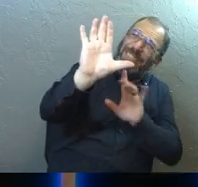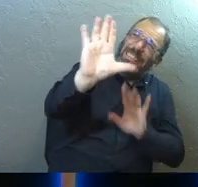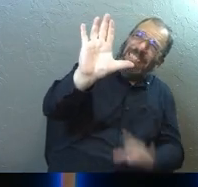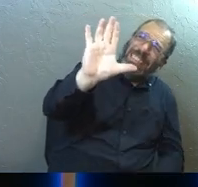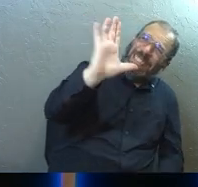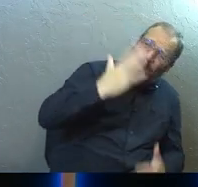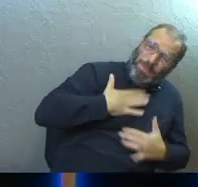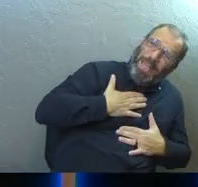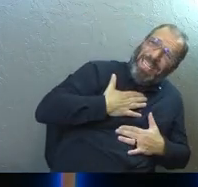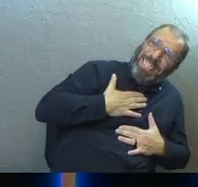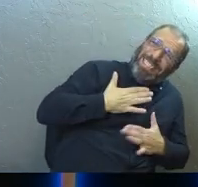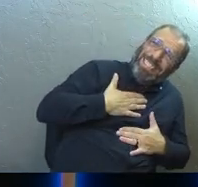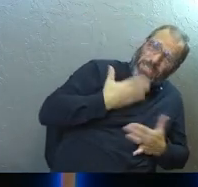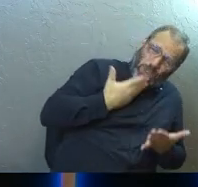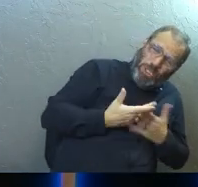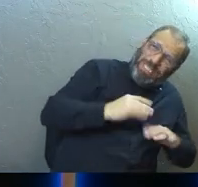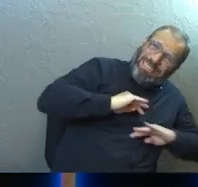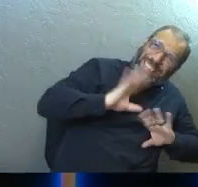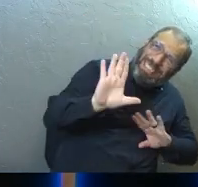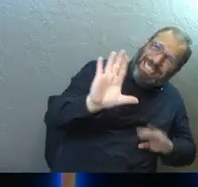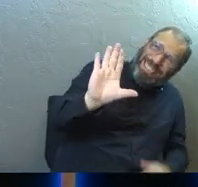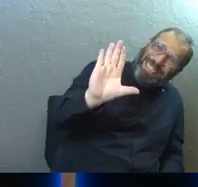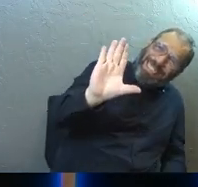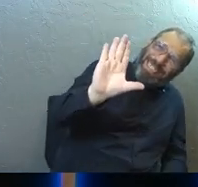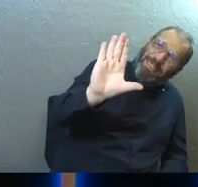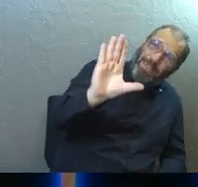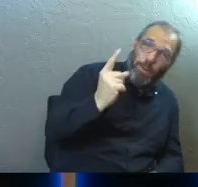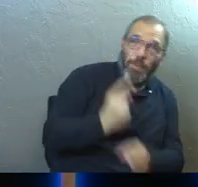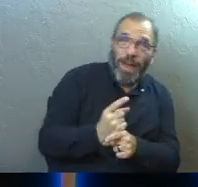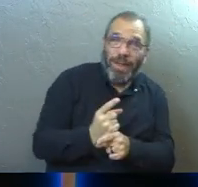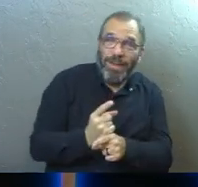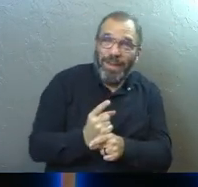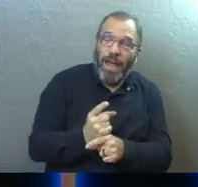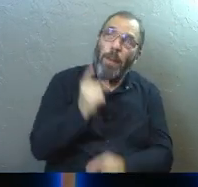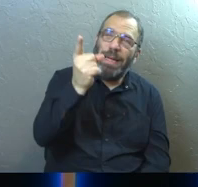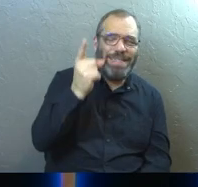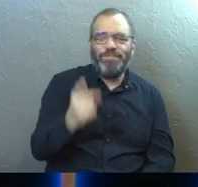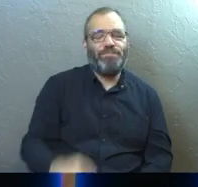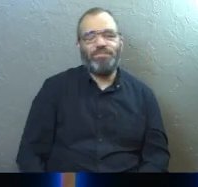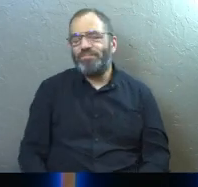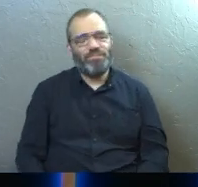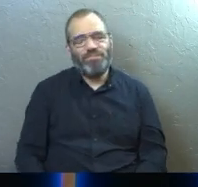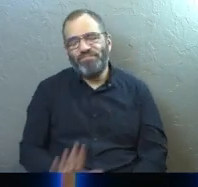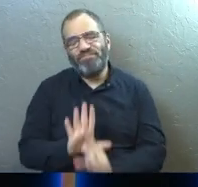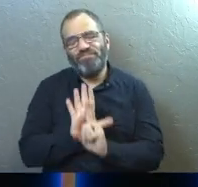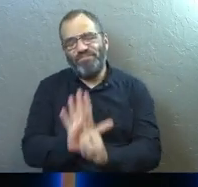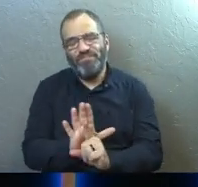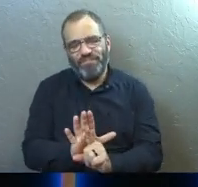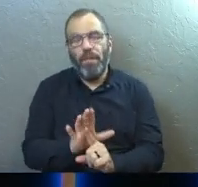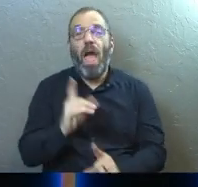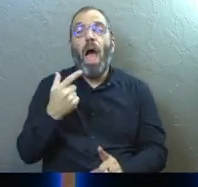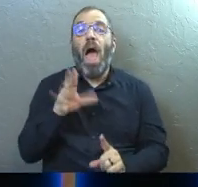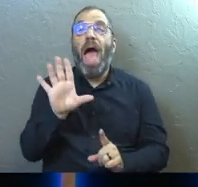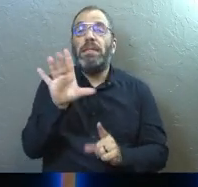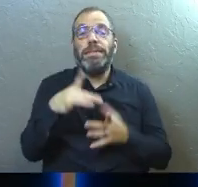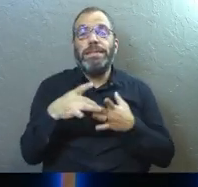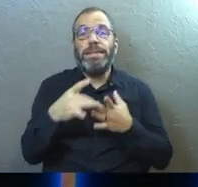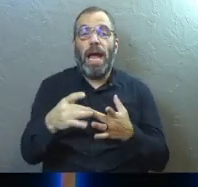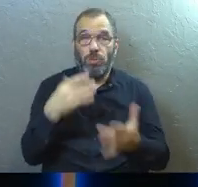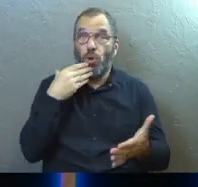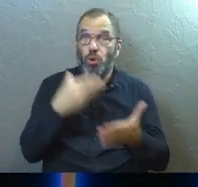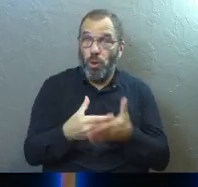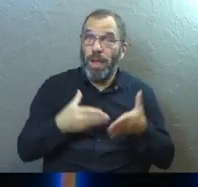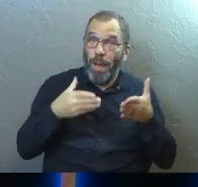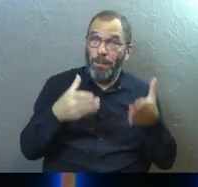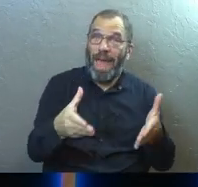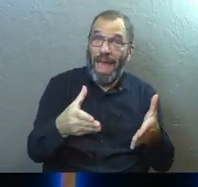Right? We found a good spot, Lord, but he's going to move us. And when he moves us, he's going to move us on good